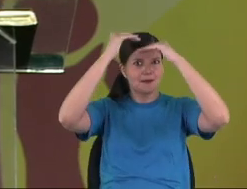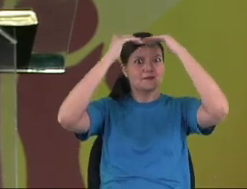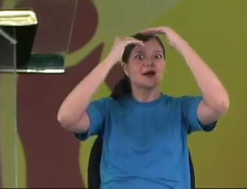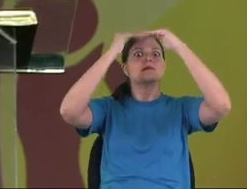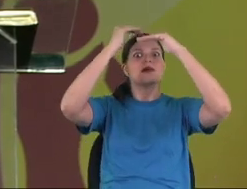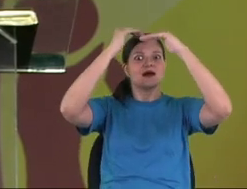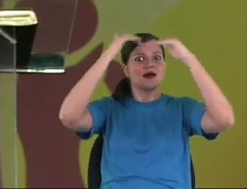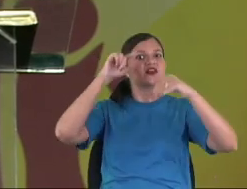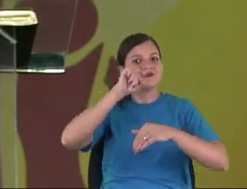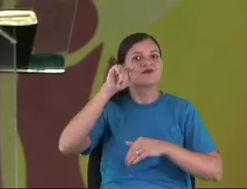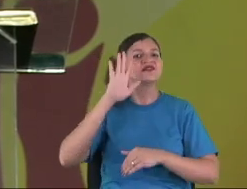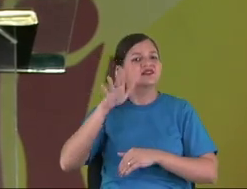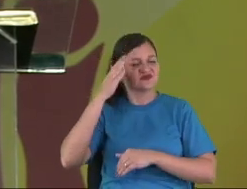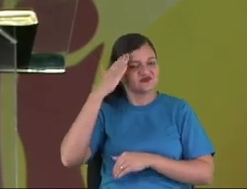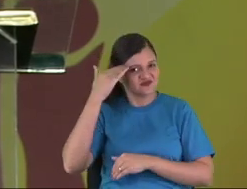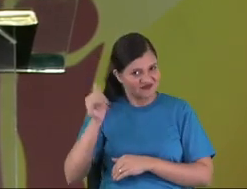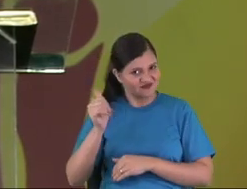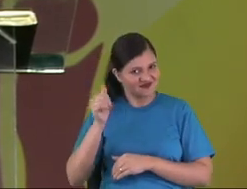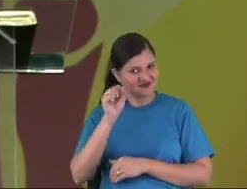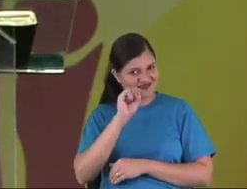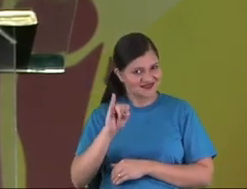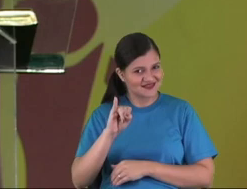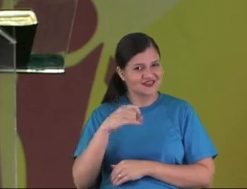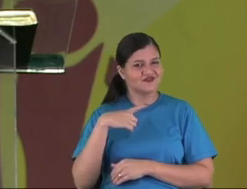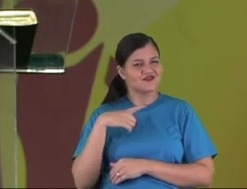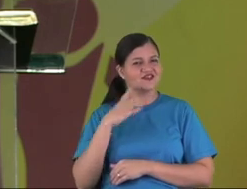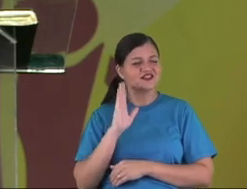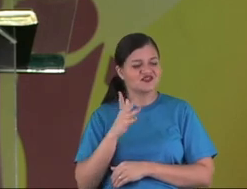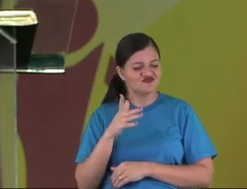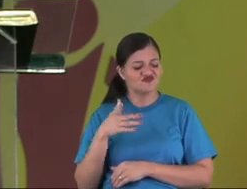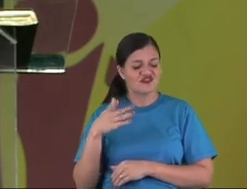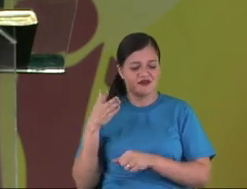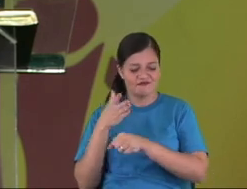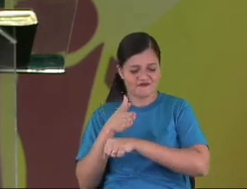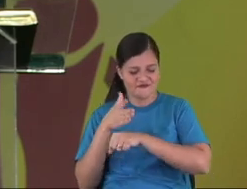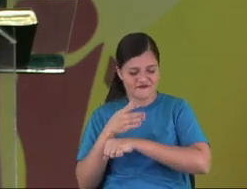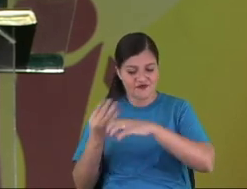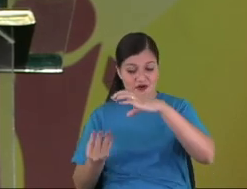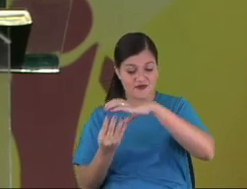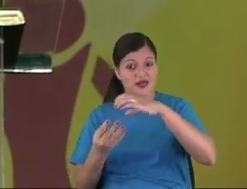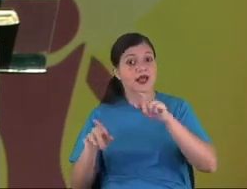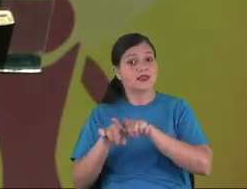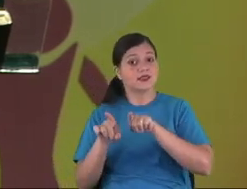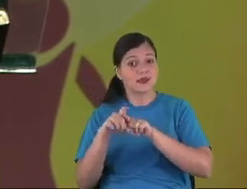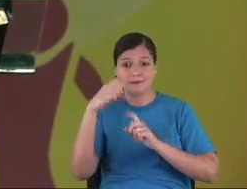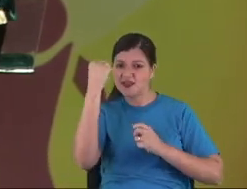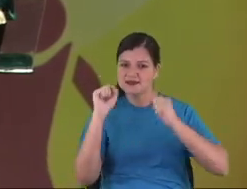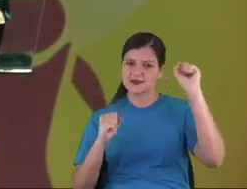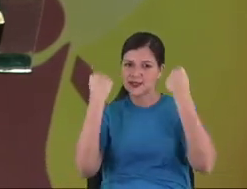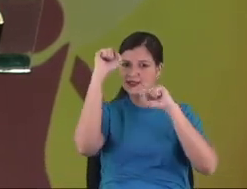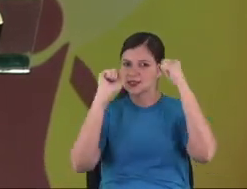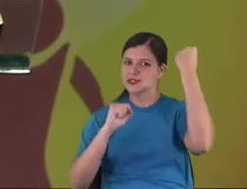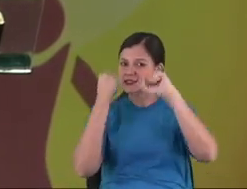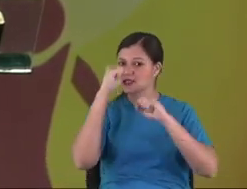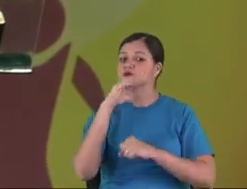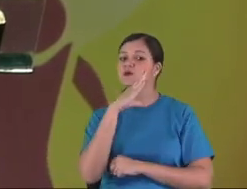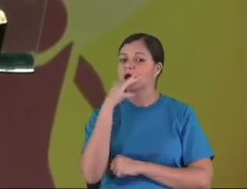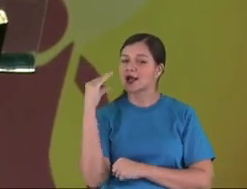growing up improves their minds. if you are working out, are